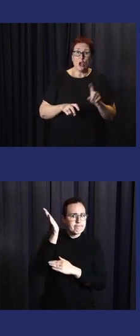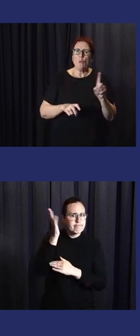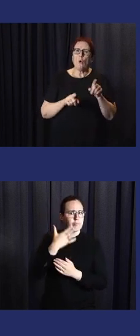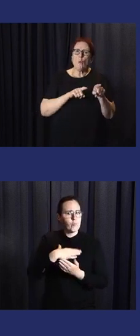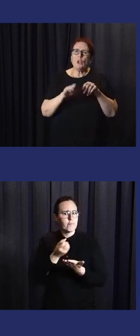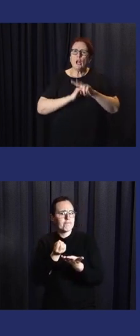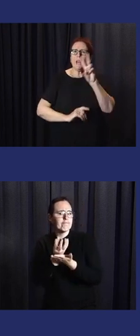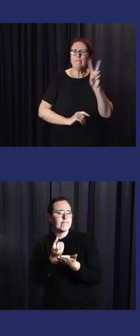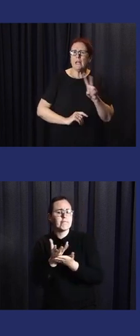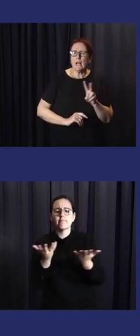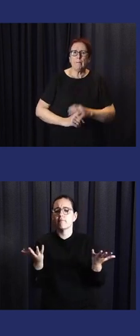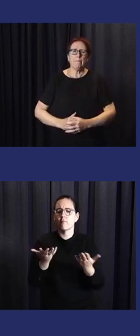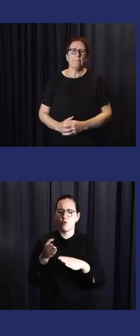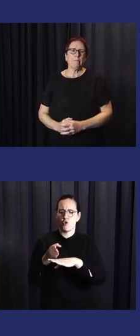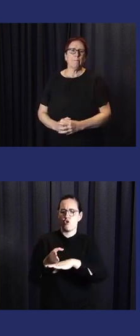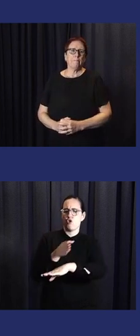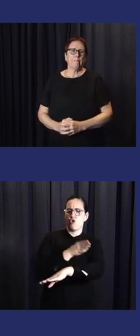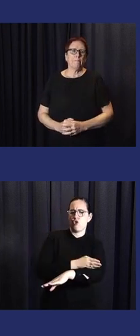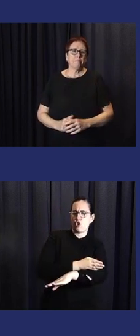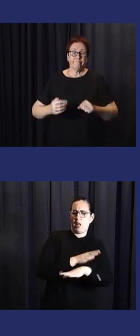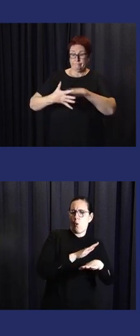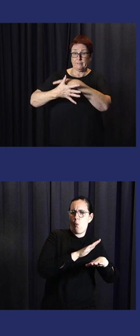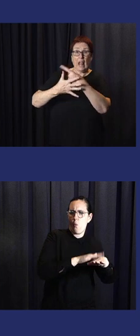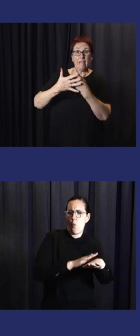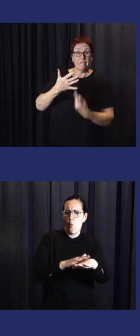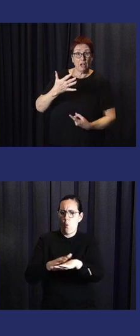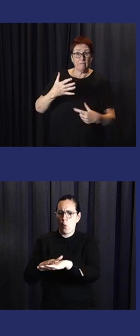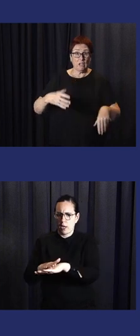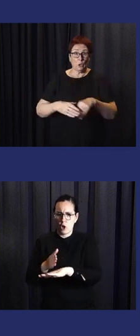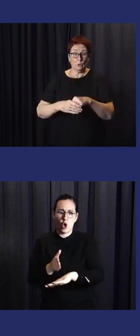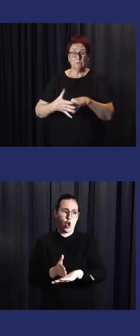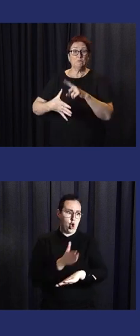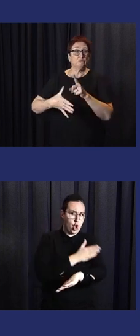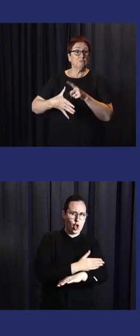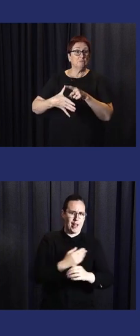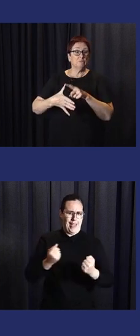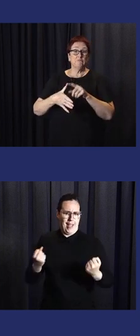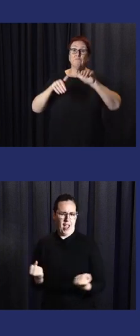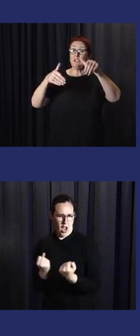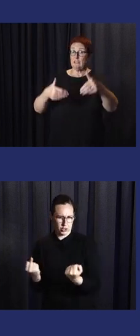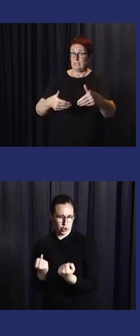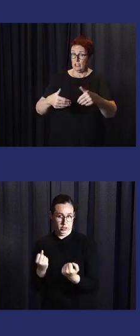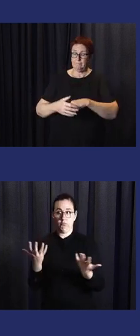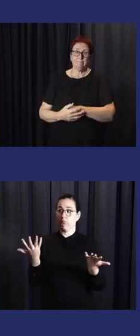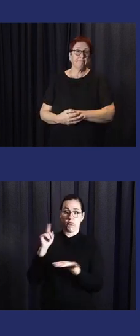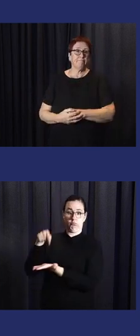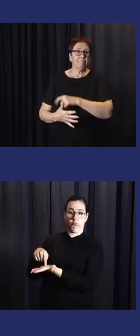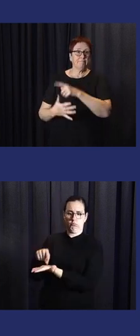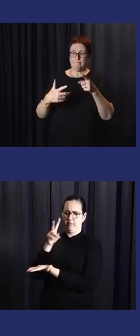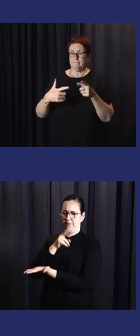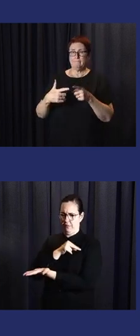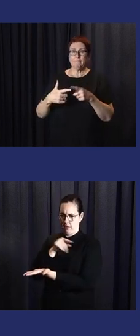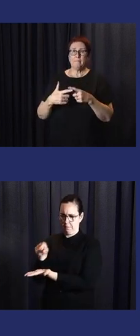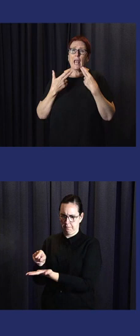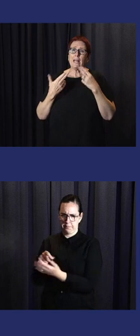we would like to introduce with you about the early warning, early essence of DIM lessons learned in Vietnam. And the key